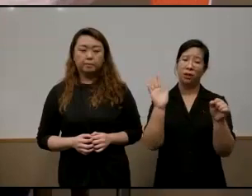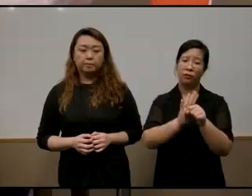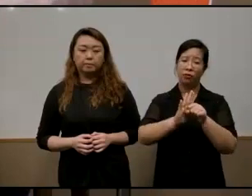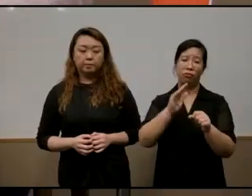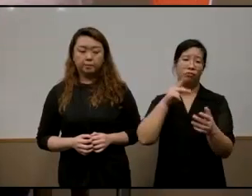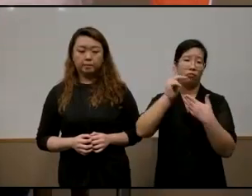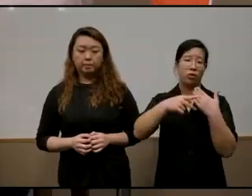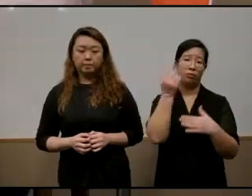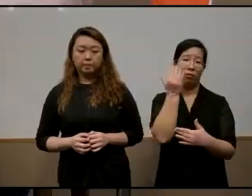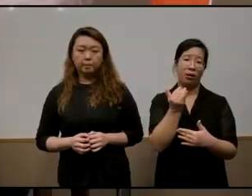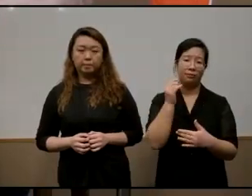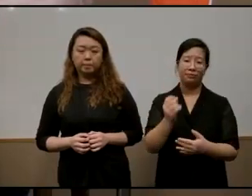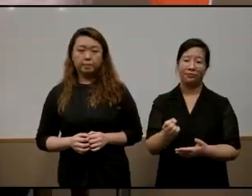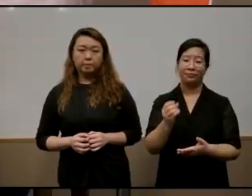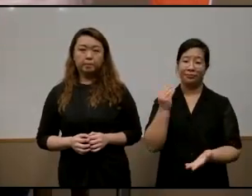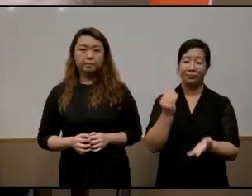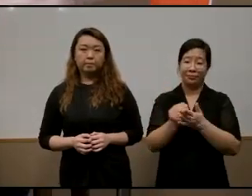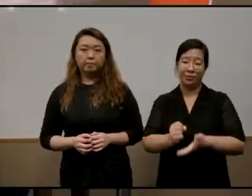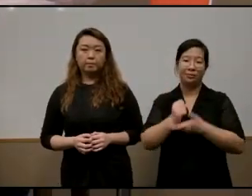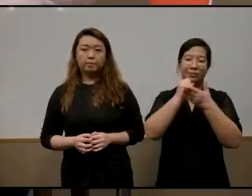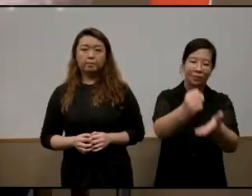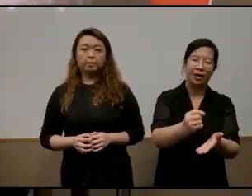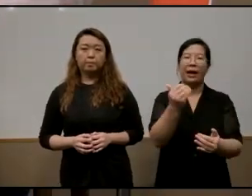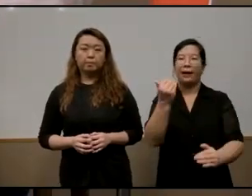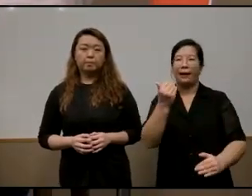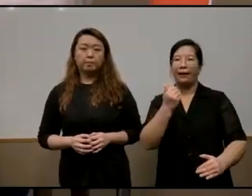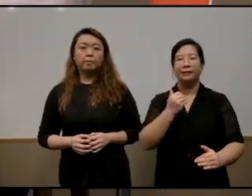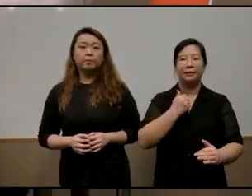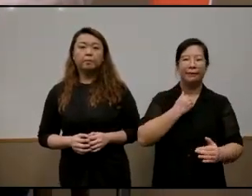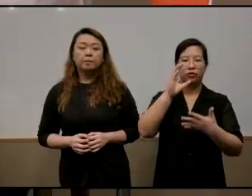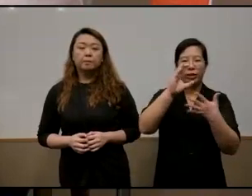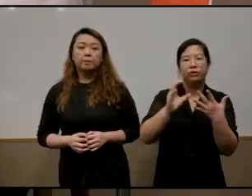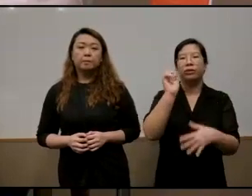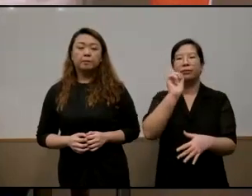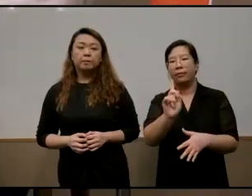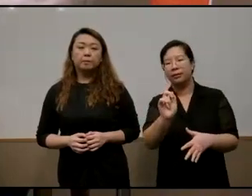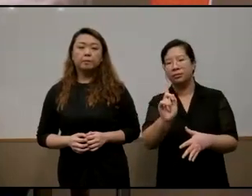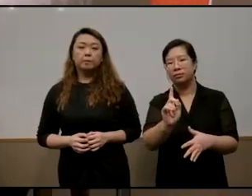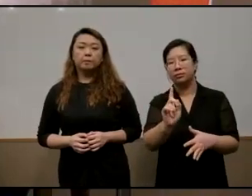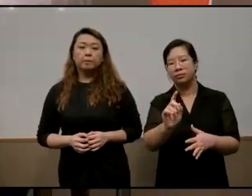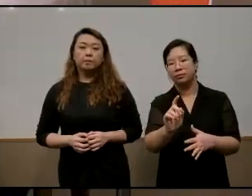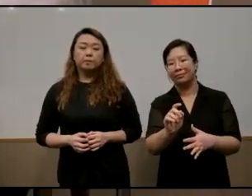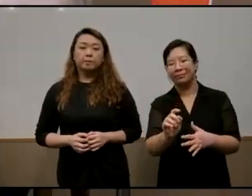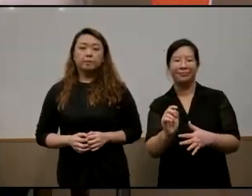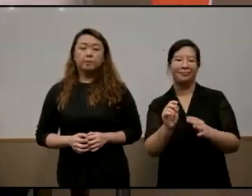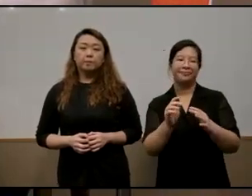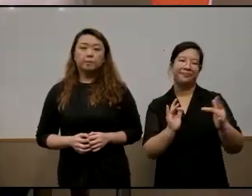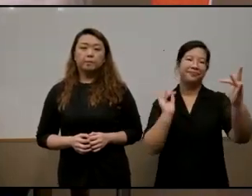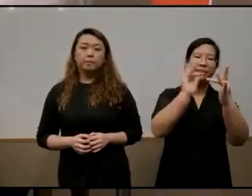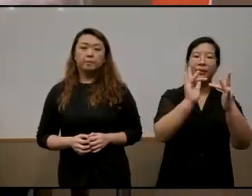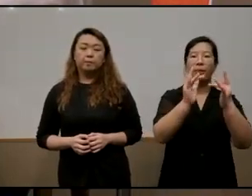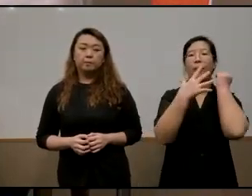uh well i believe they have their shortlisting criteria but they feature and they reach out to disadvantaged